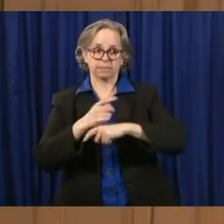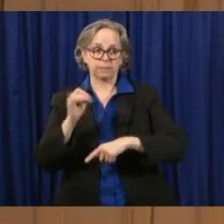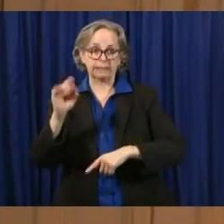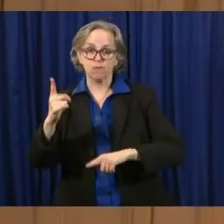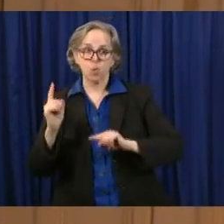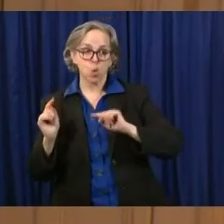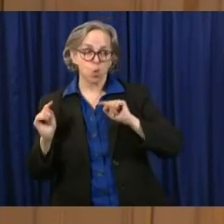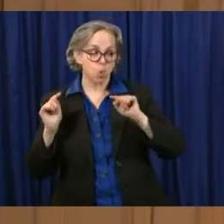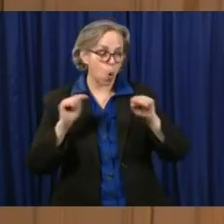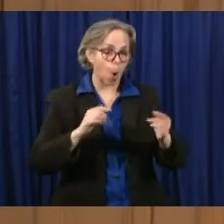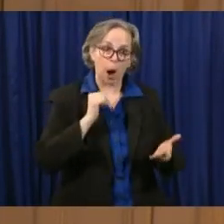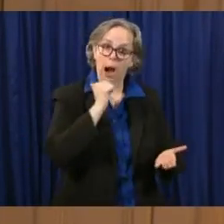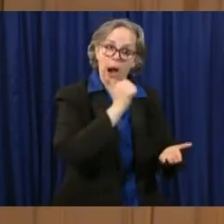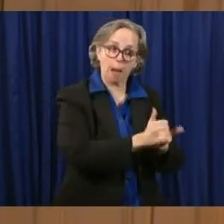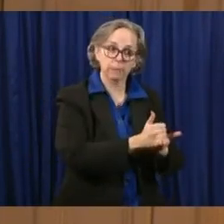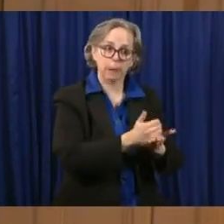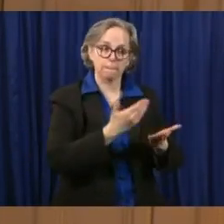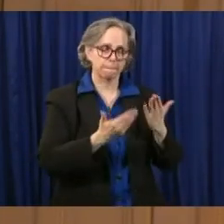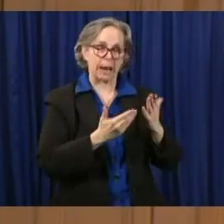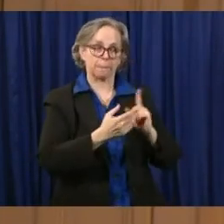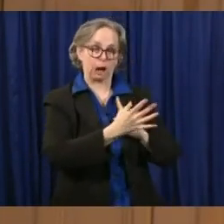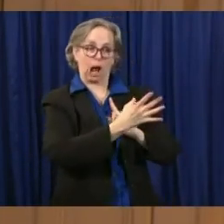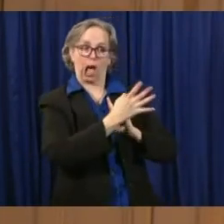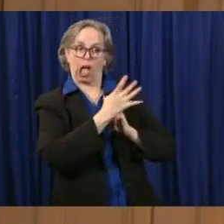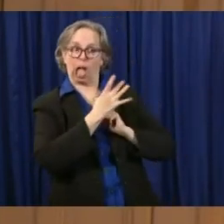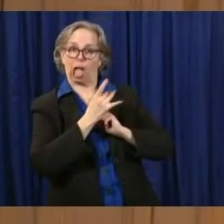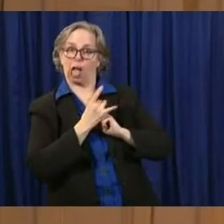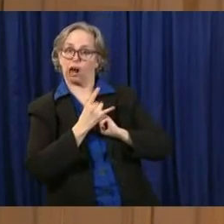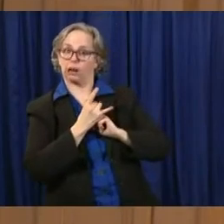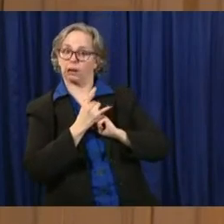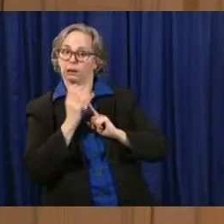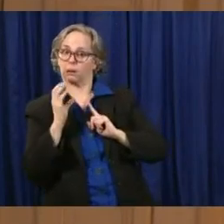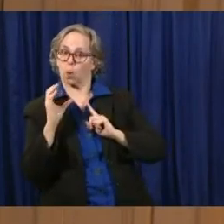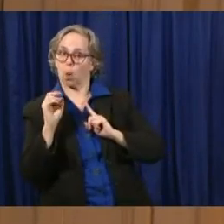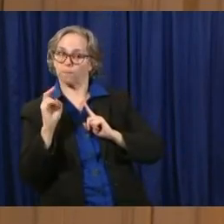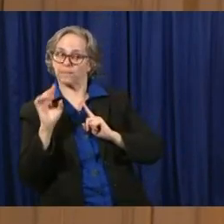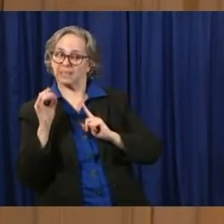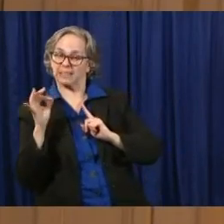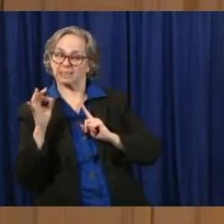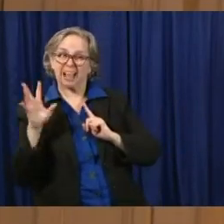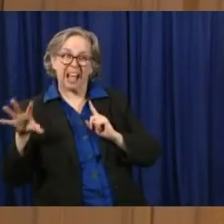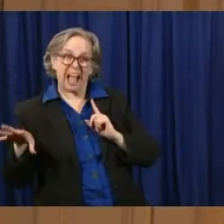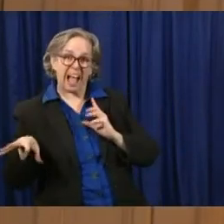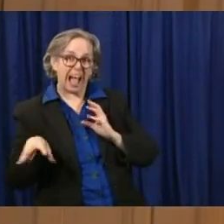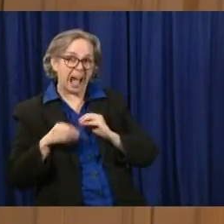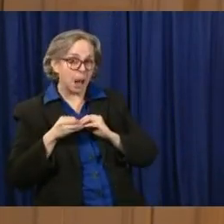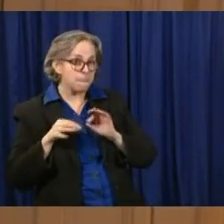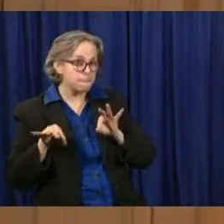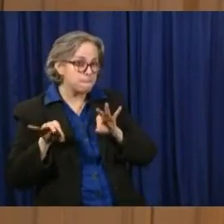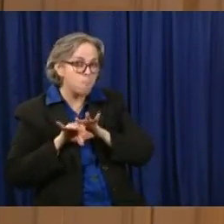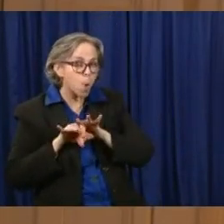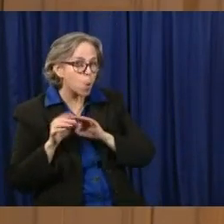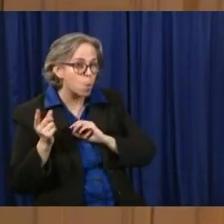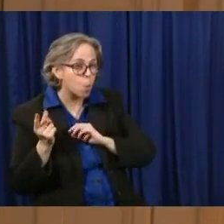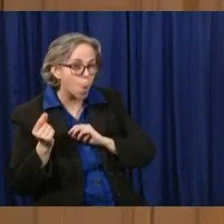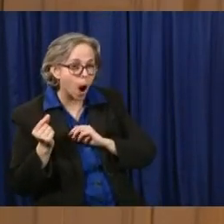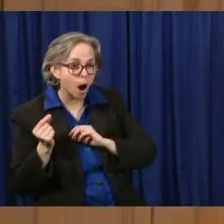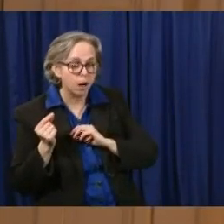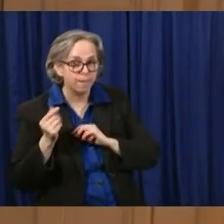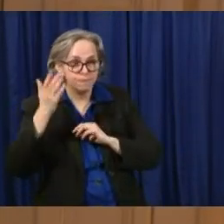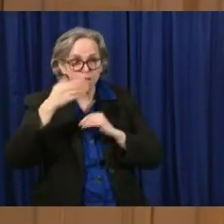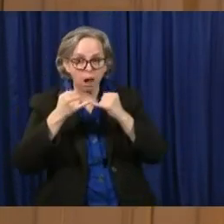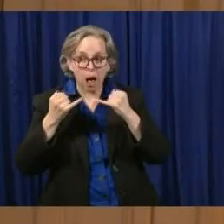COVID-19. I do want to add, though, and this is very important. So for our frontline responders, remember that anyone